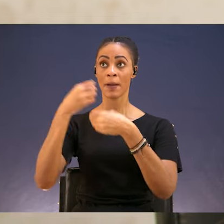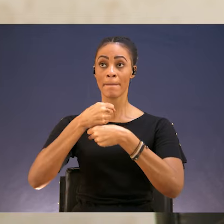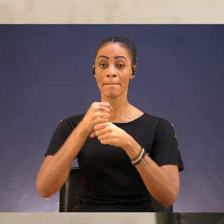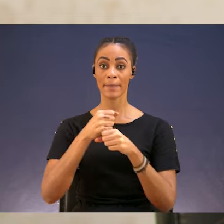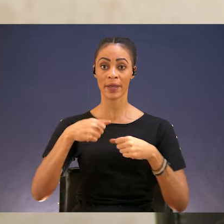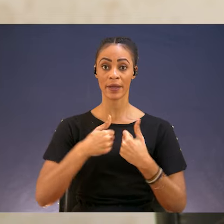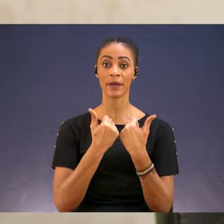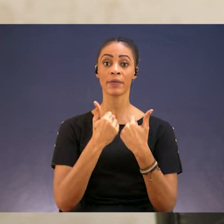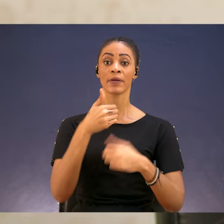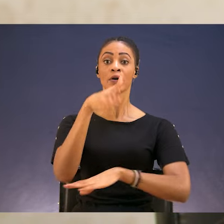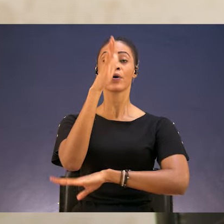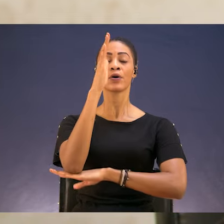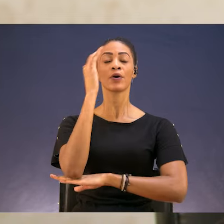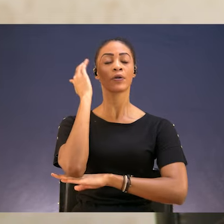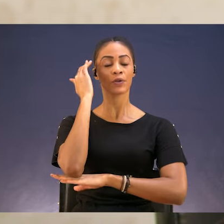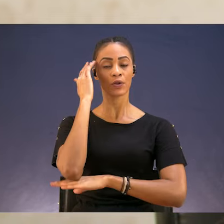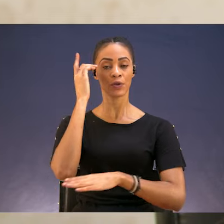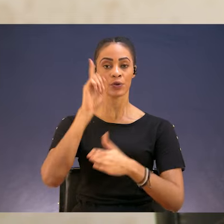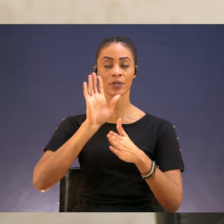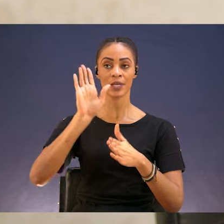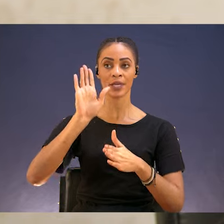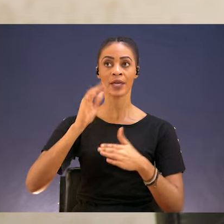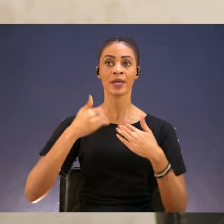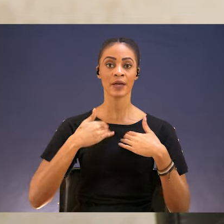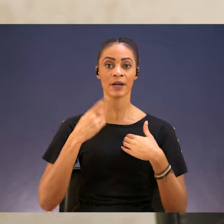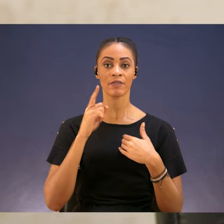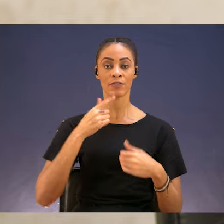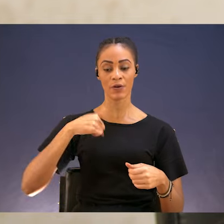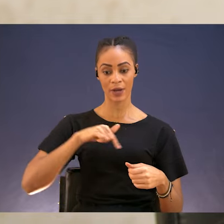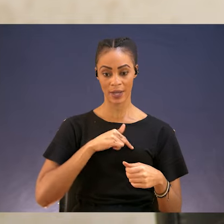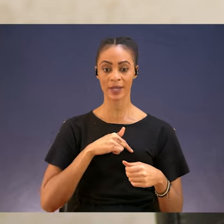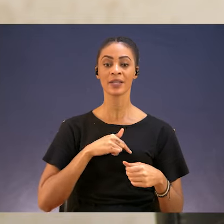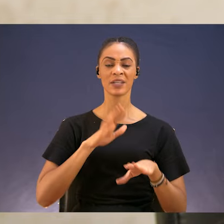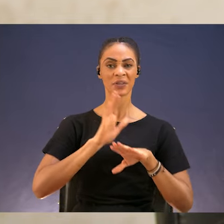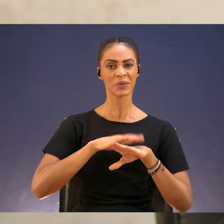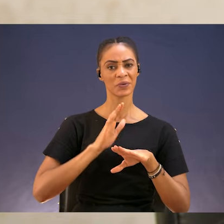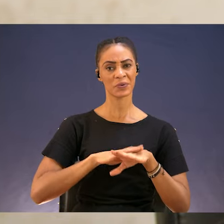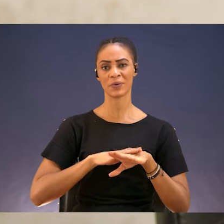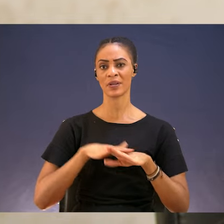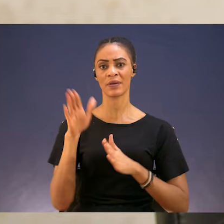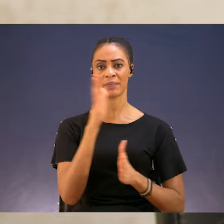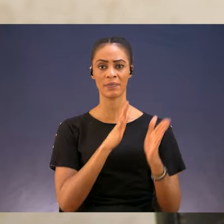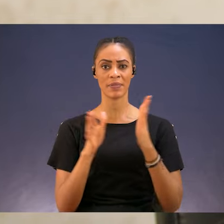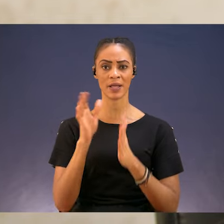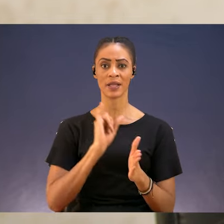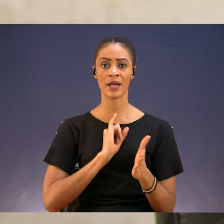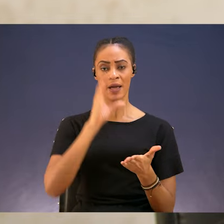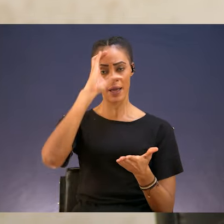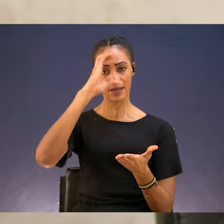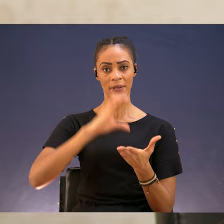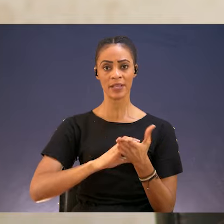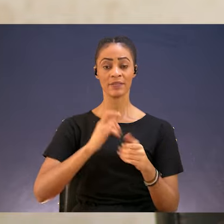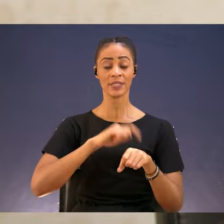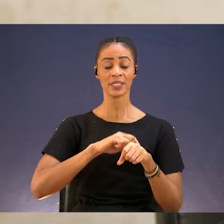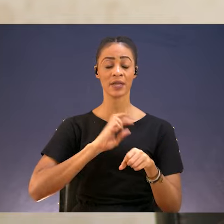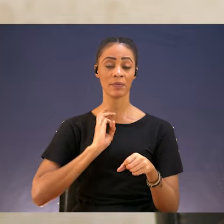The Bible says, God knows the plans he has for us. Plans for welfare, not for evil, to give us a future and a hope. And I believe as you walk into